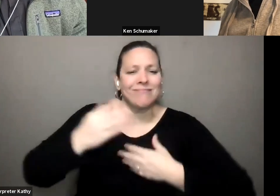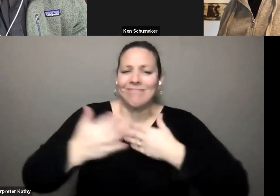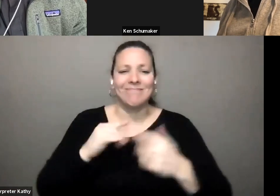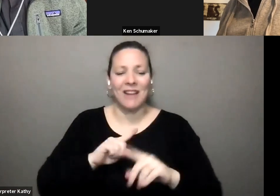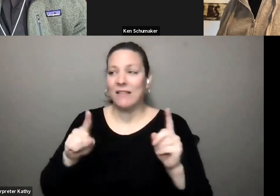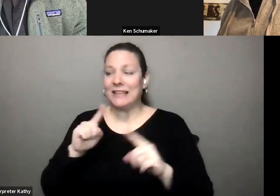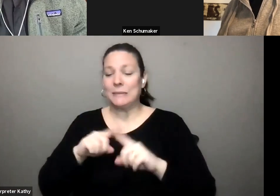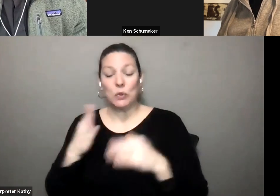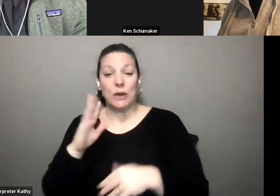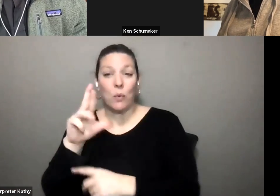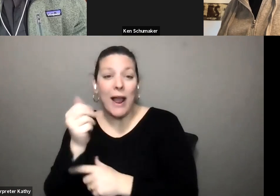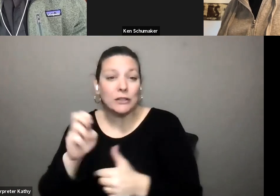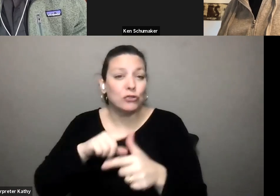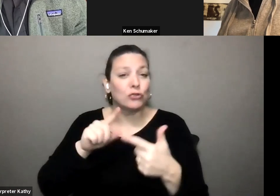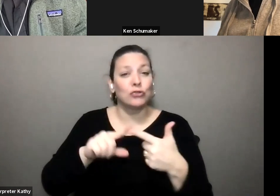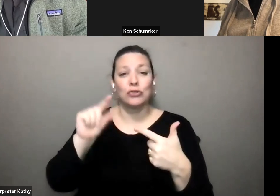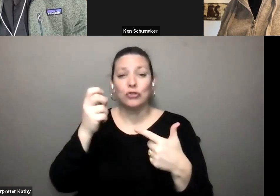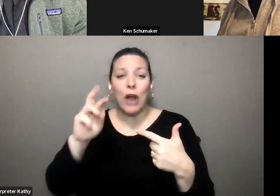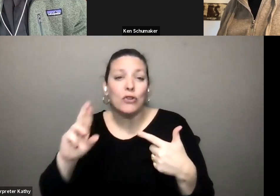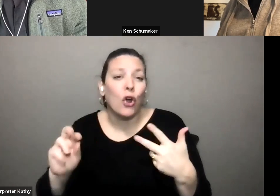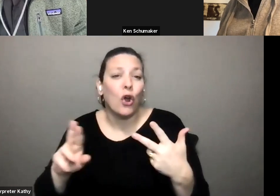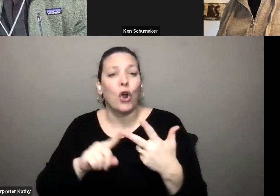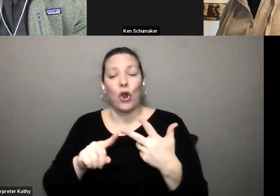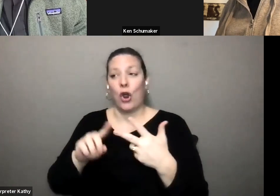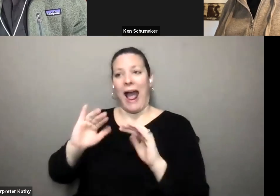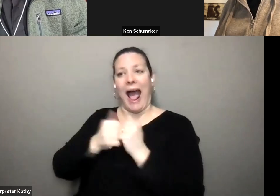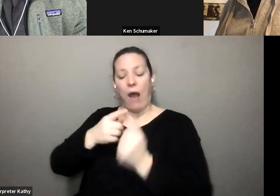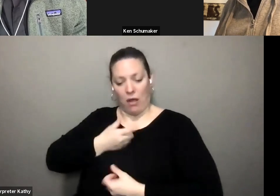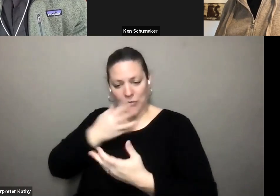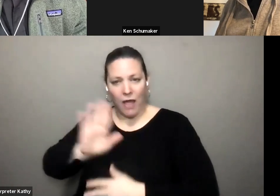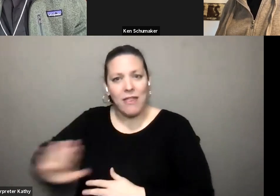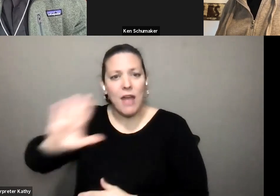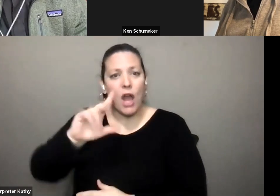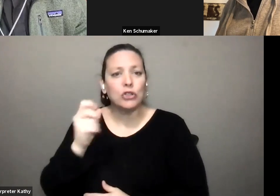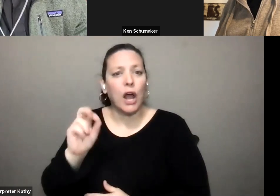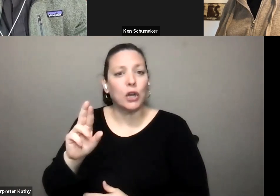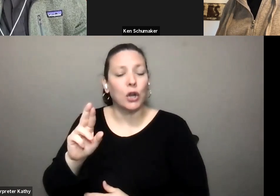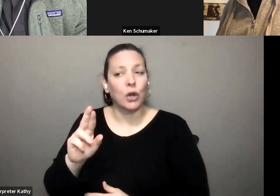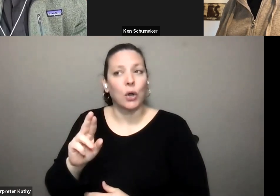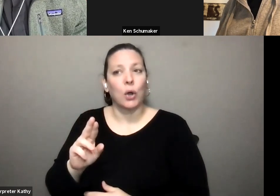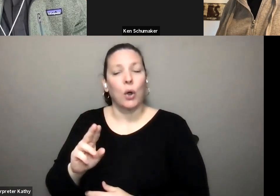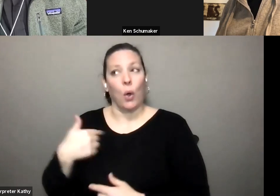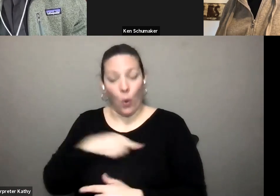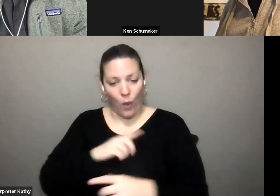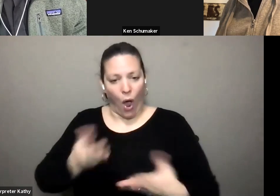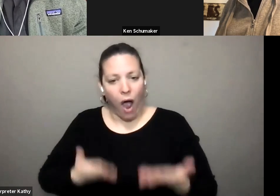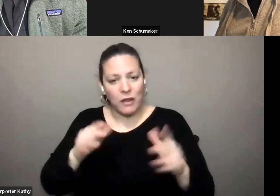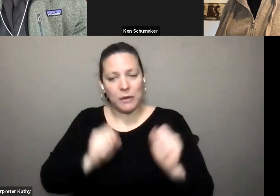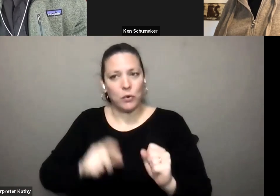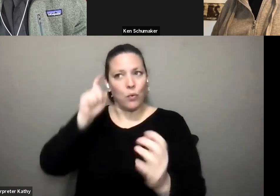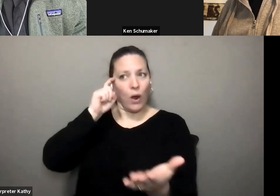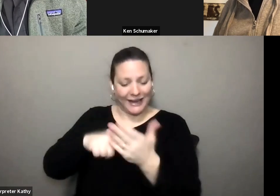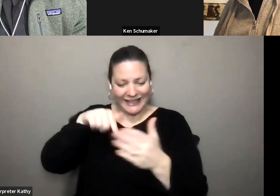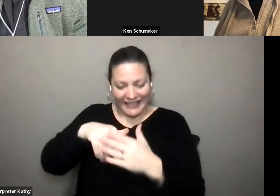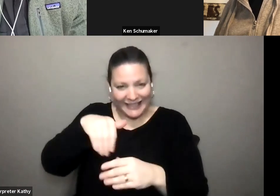ability in gender and gender expression uh and to recognize in one another the image of god